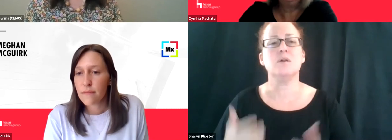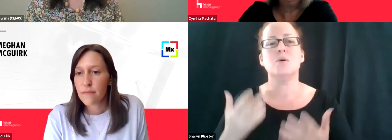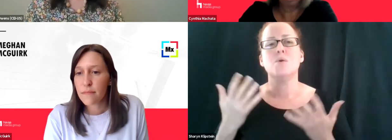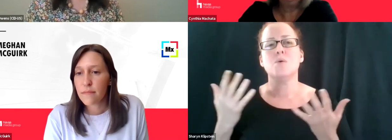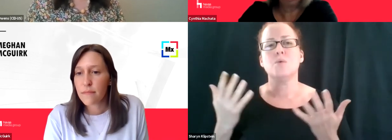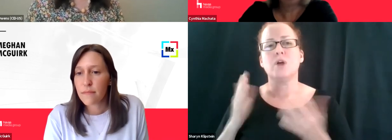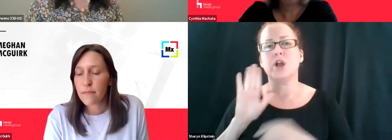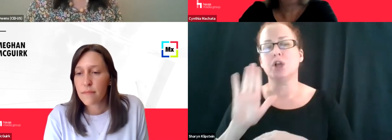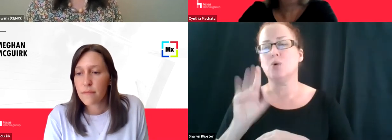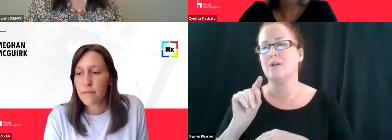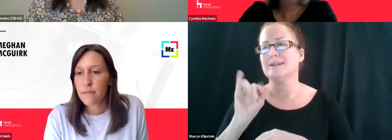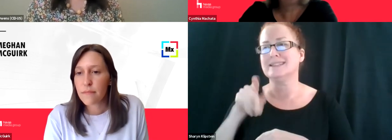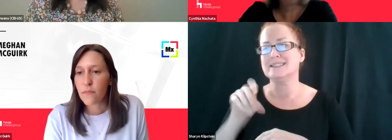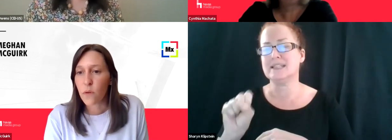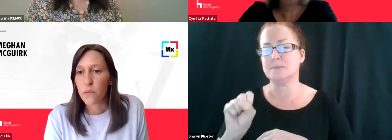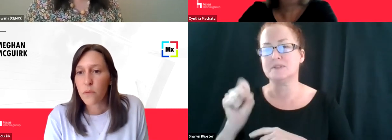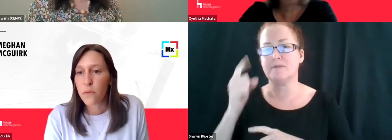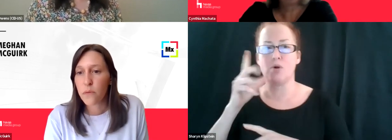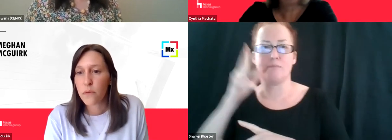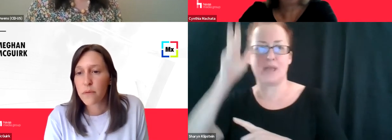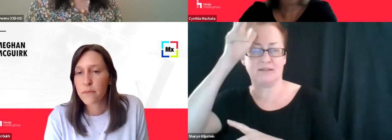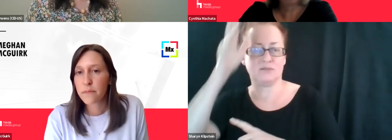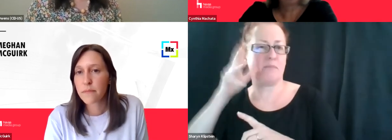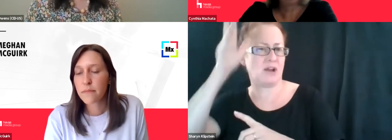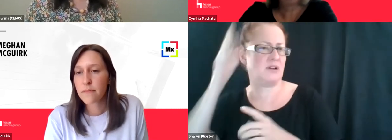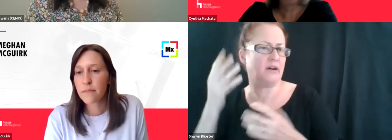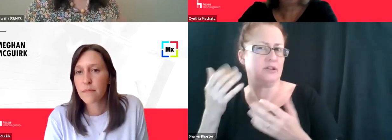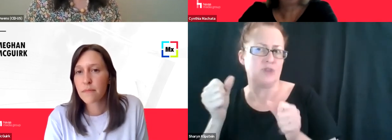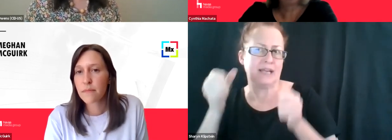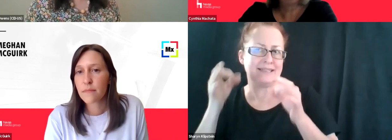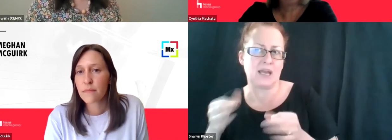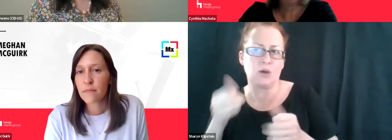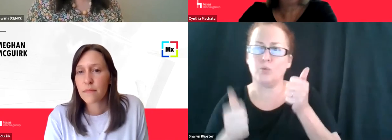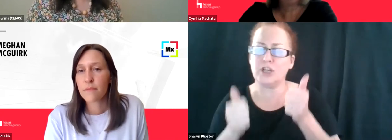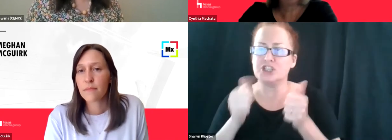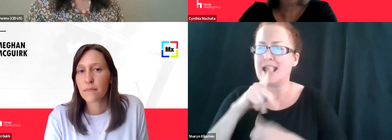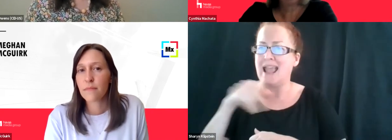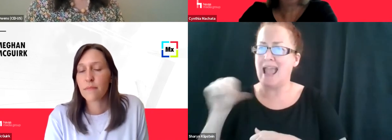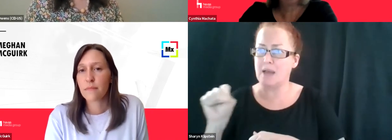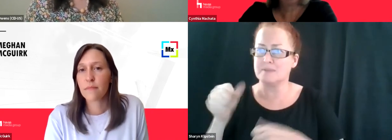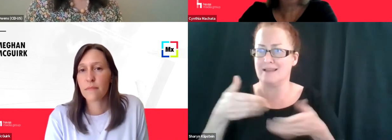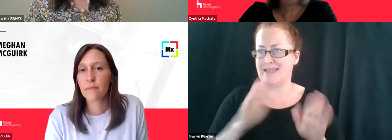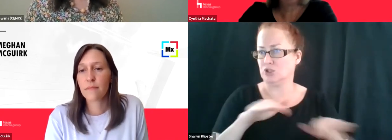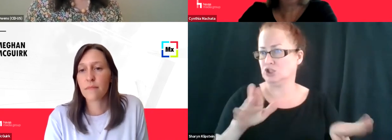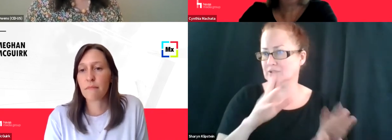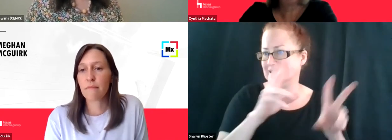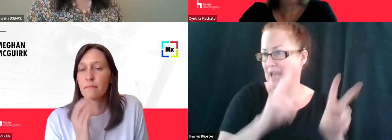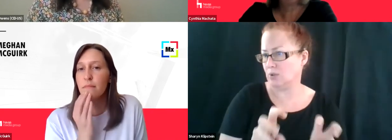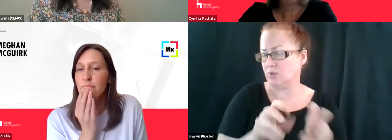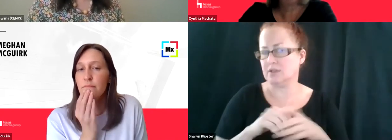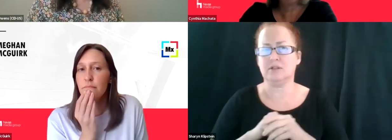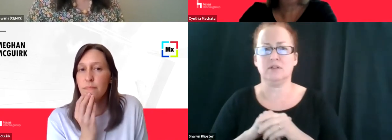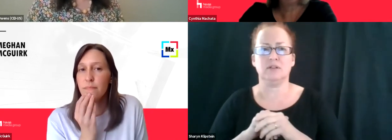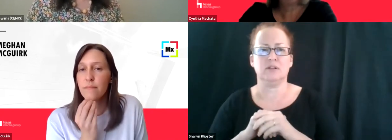your tips for parents when they're trying to determine which apps to let their children download? How does data collection